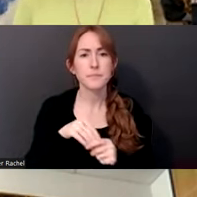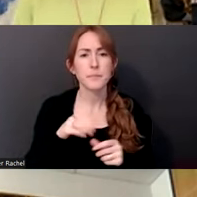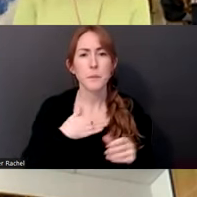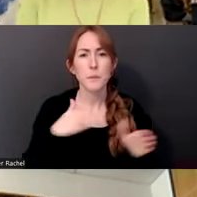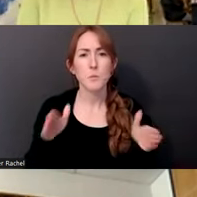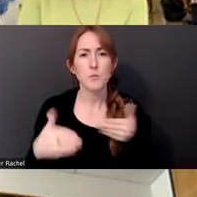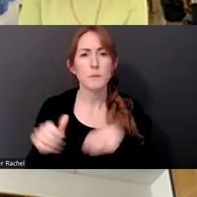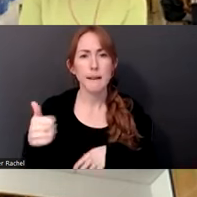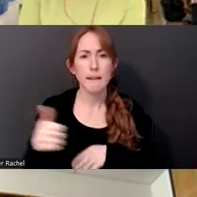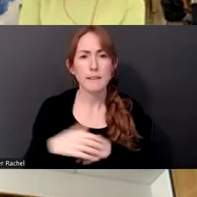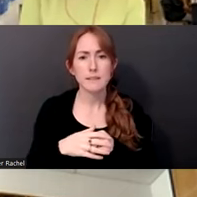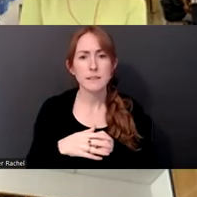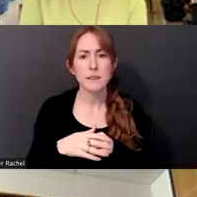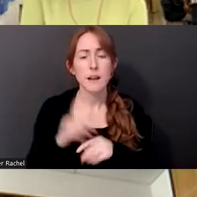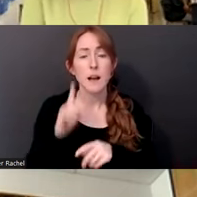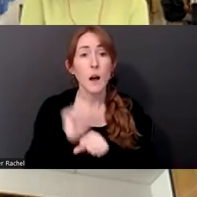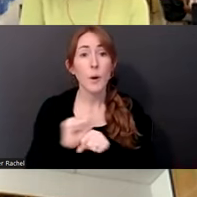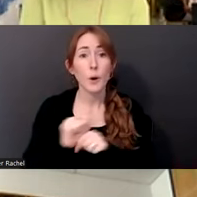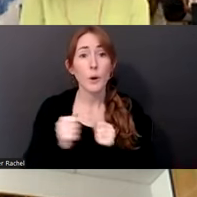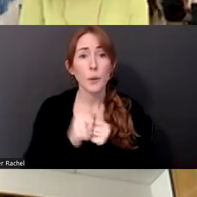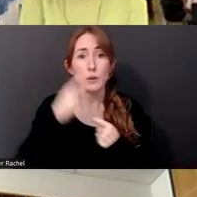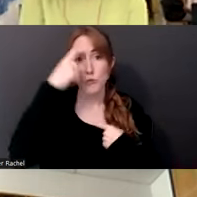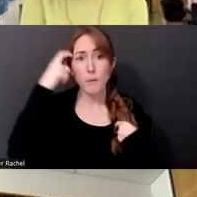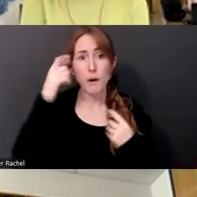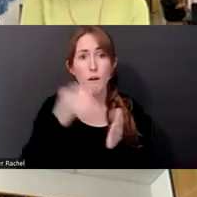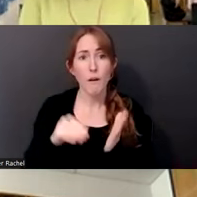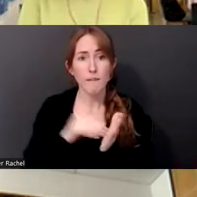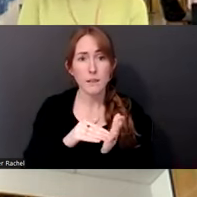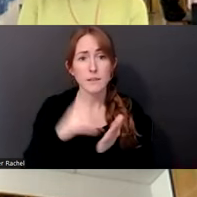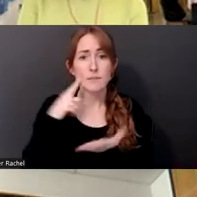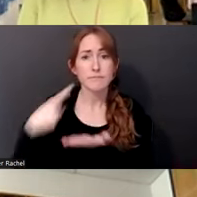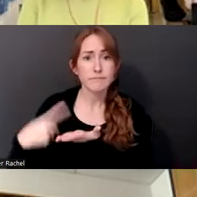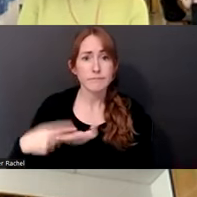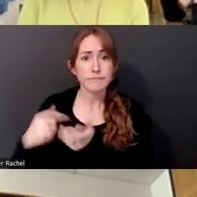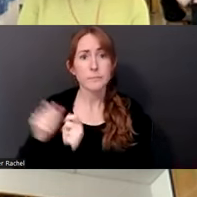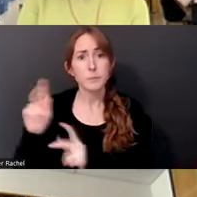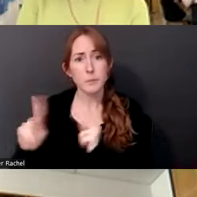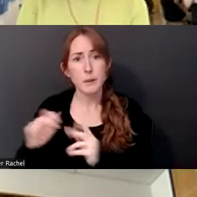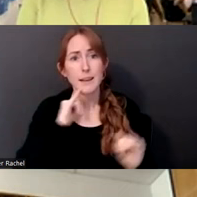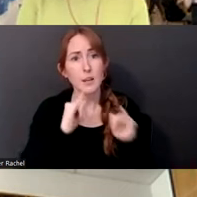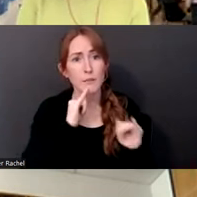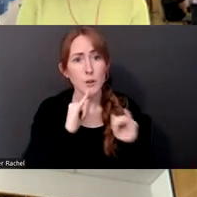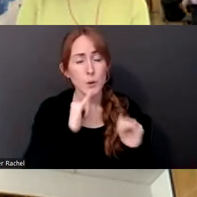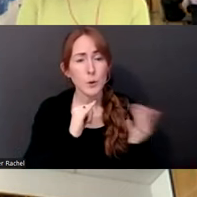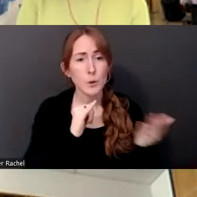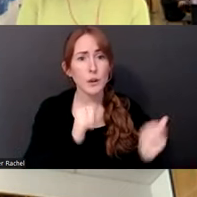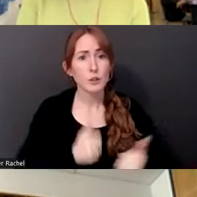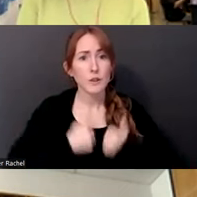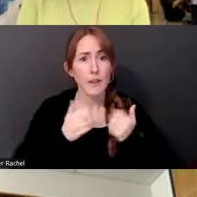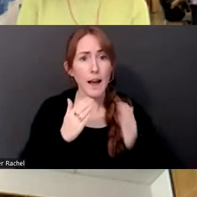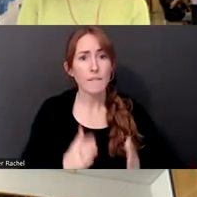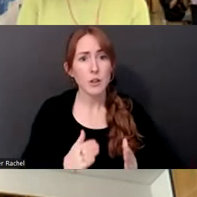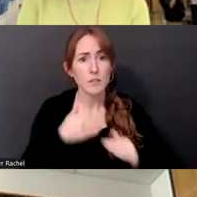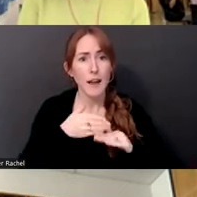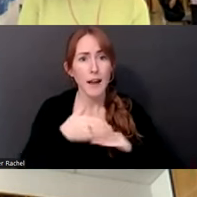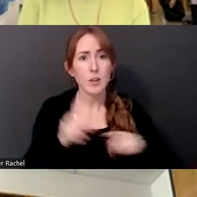I worked with, uh, with trauma a lot. I discussed with people, I interviewed people, uh, survivors of, uh, two dictatorships, one in Greece